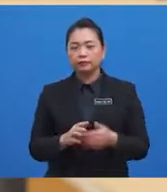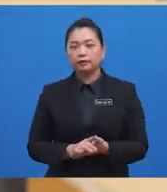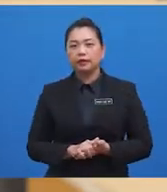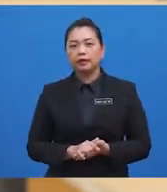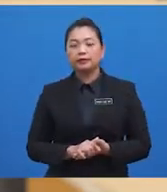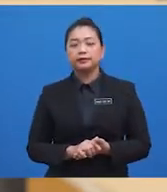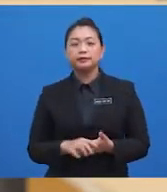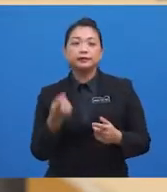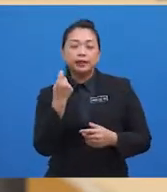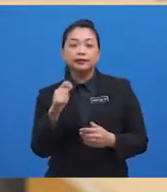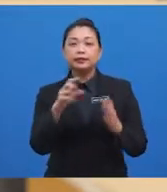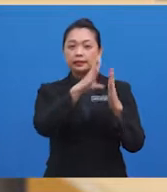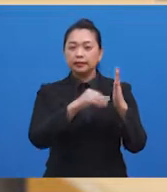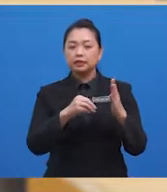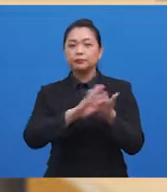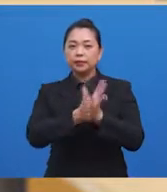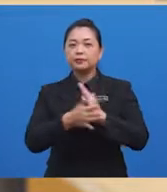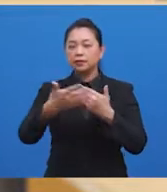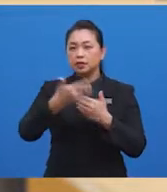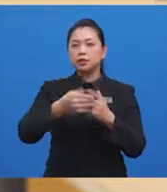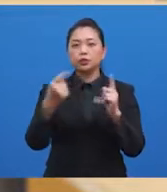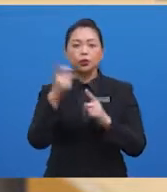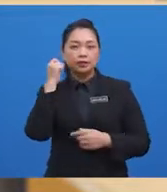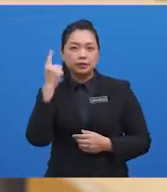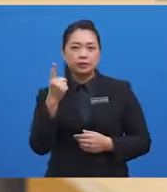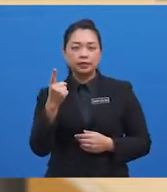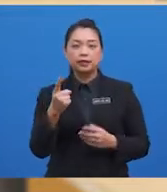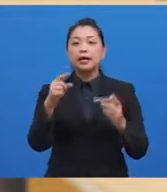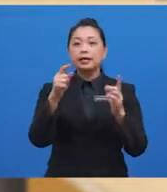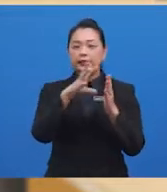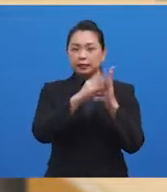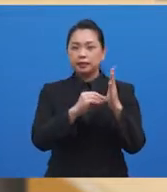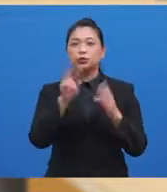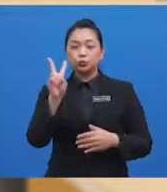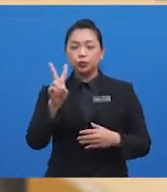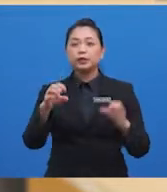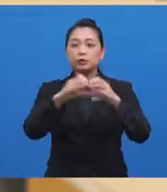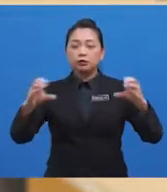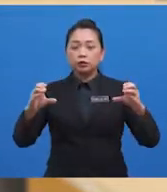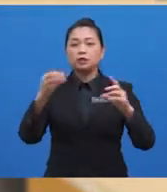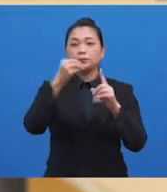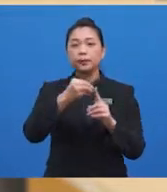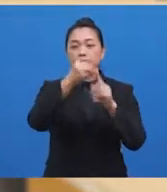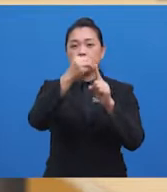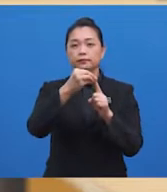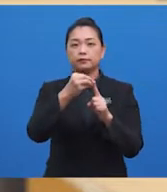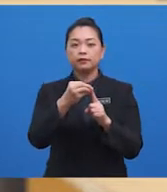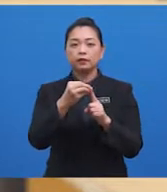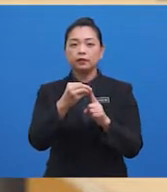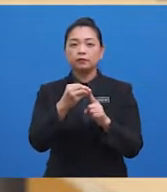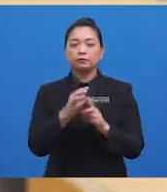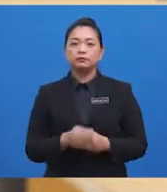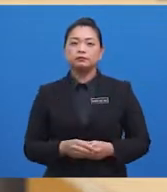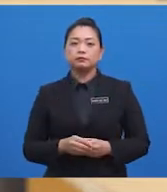easier to understand. The text two, the text is content-specific. An article which detailed on the